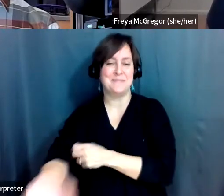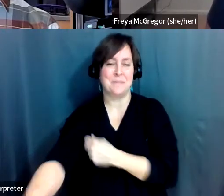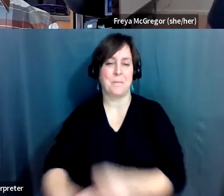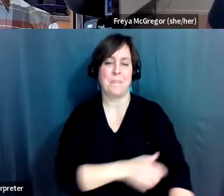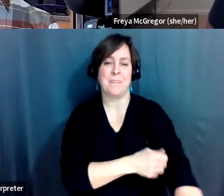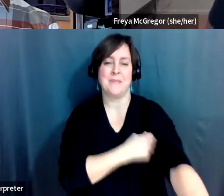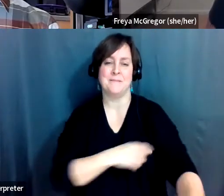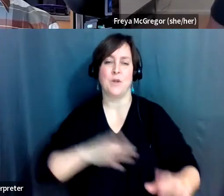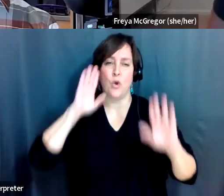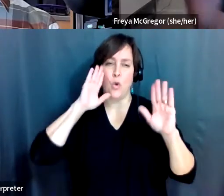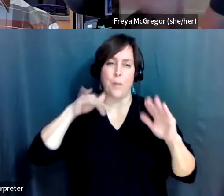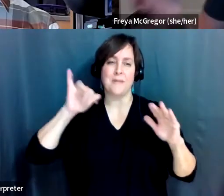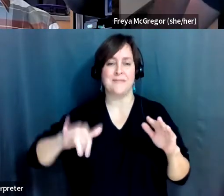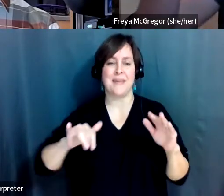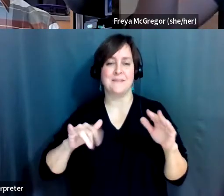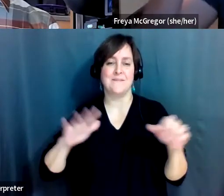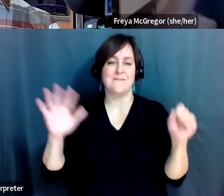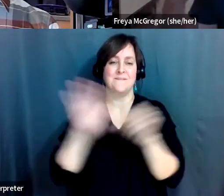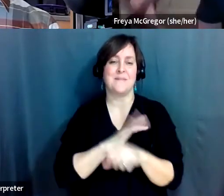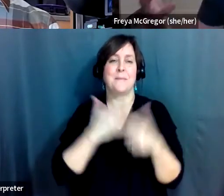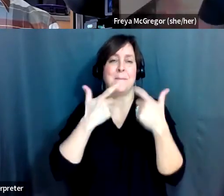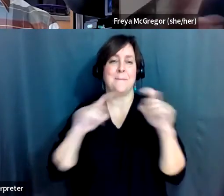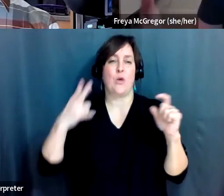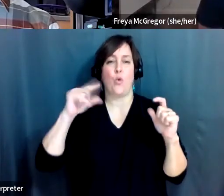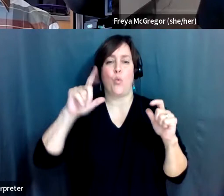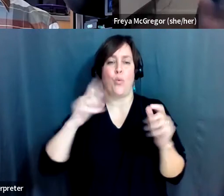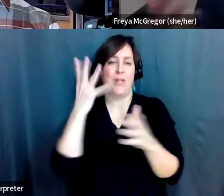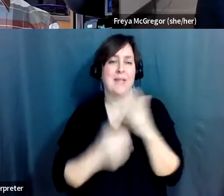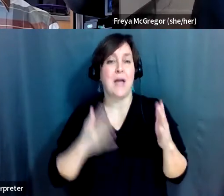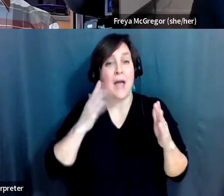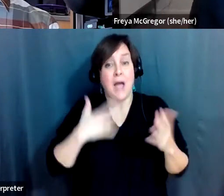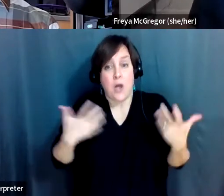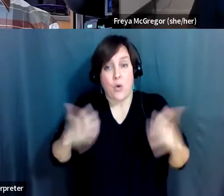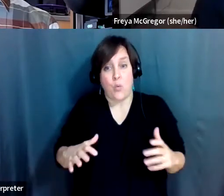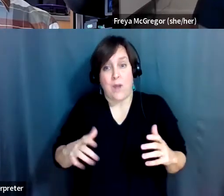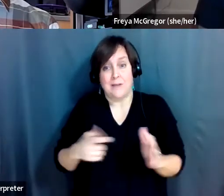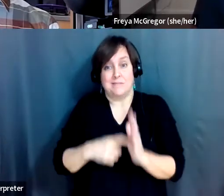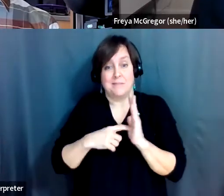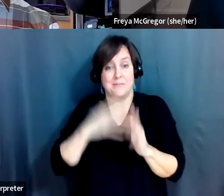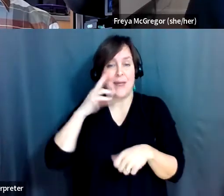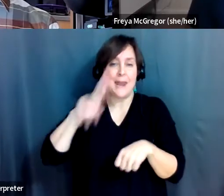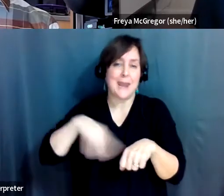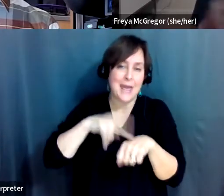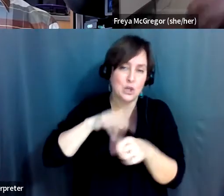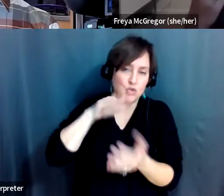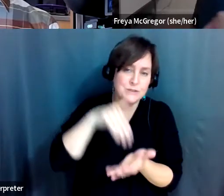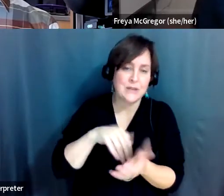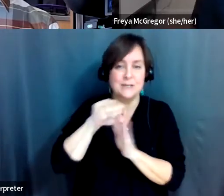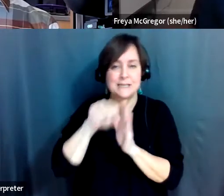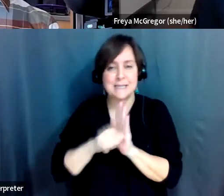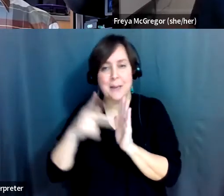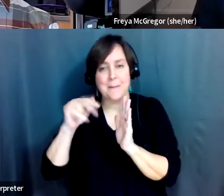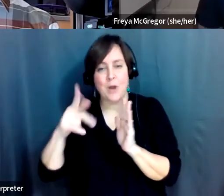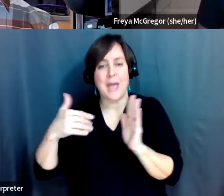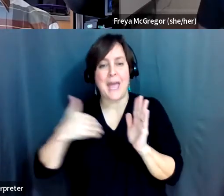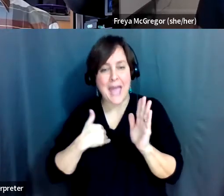yeah, plug this big, big hole. We would like the bird ability and map to not be needed because, um, nature centers and state parks and things like that actually have this